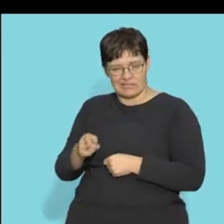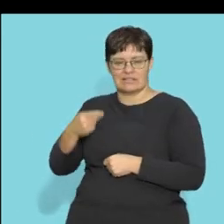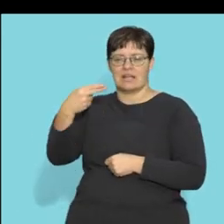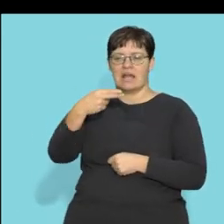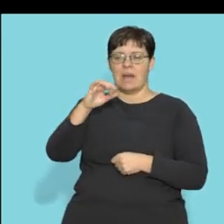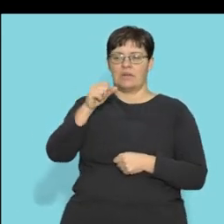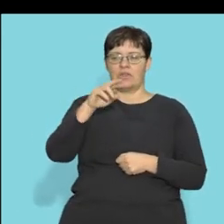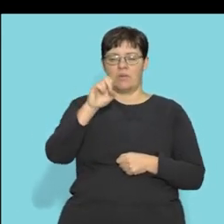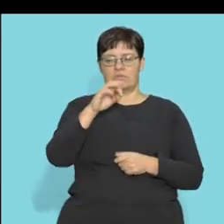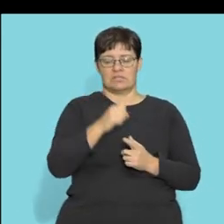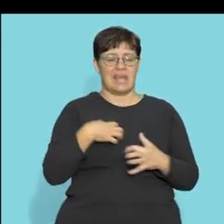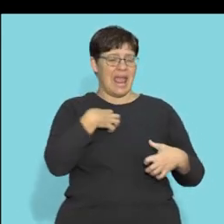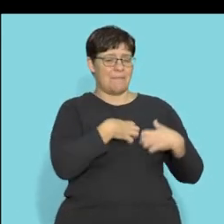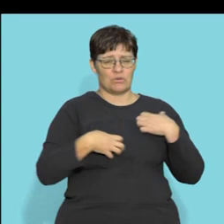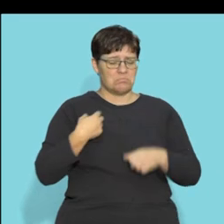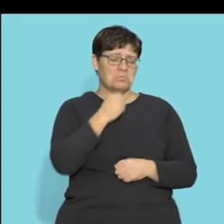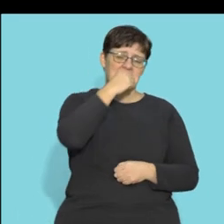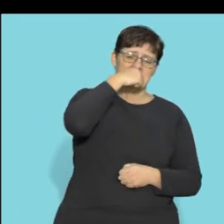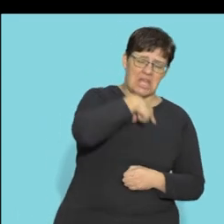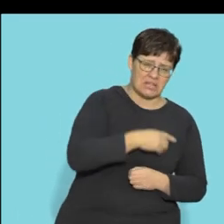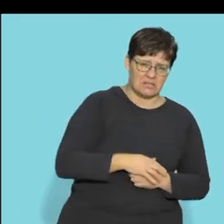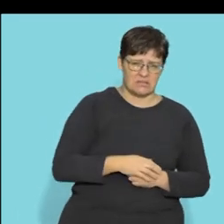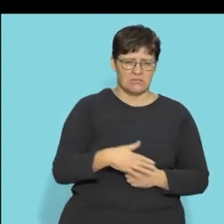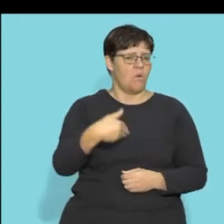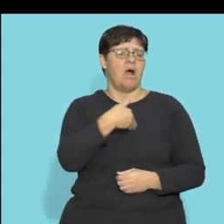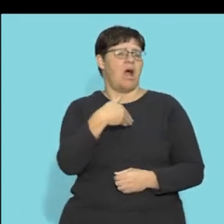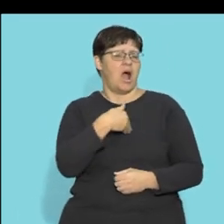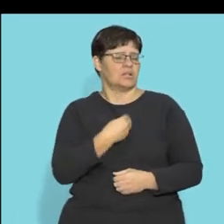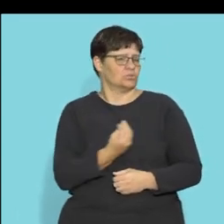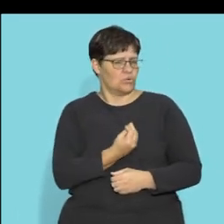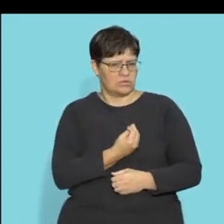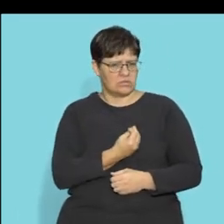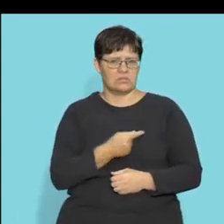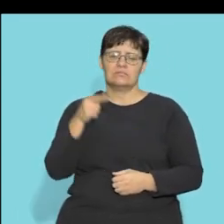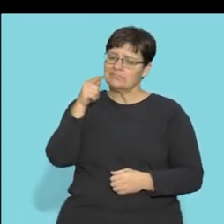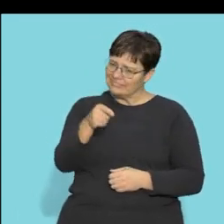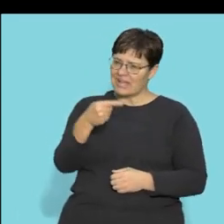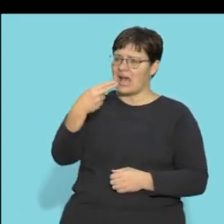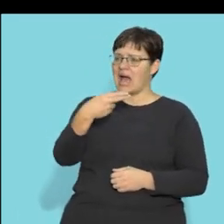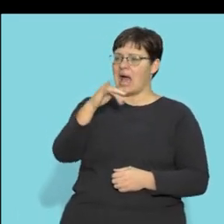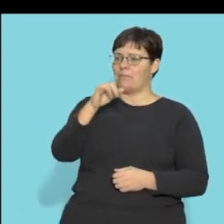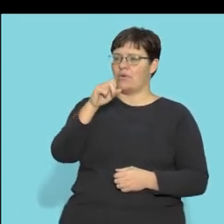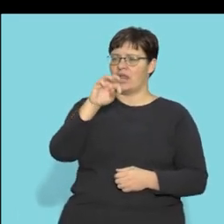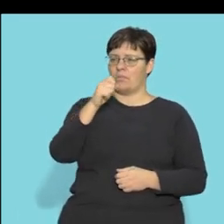which is controlled by the hypothalamus and emotions if you feel sad it's not your heart that is sore it's your